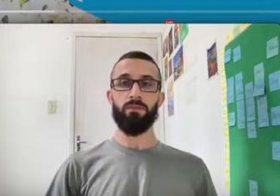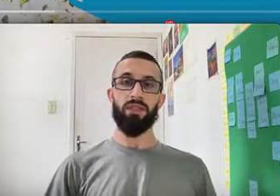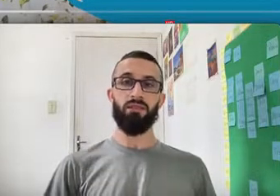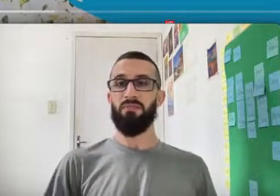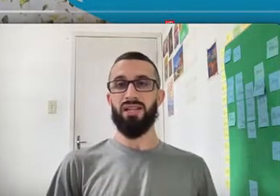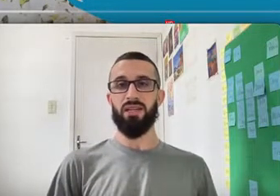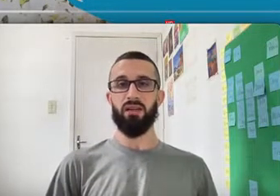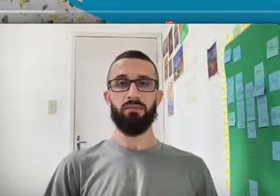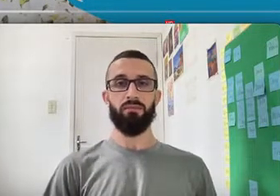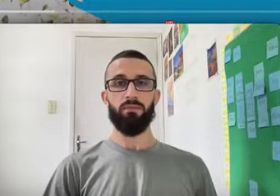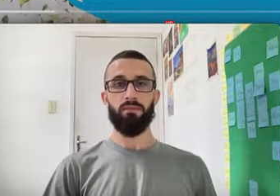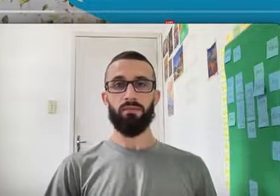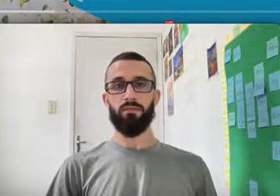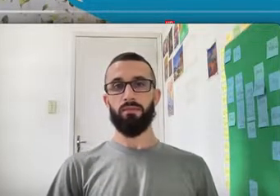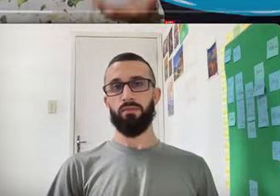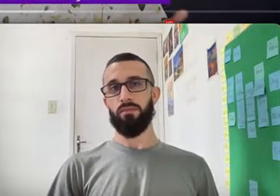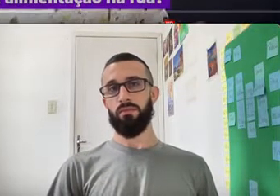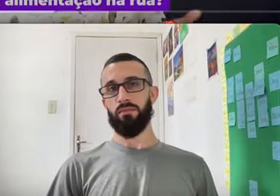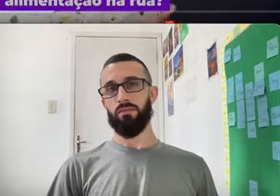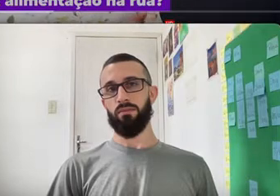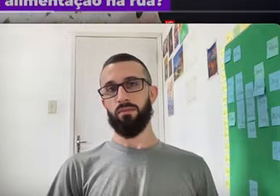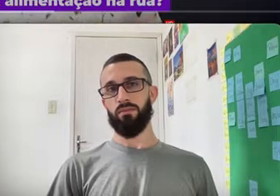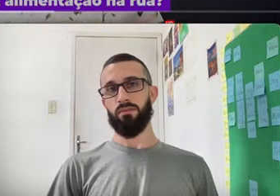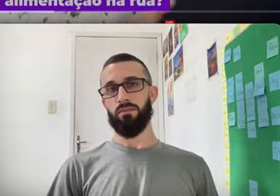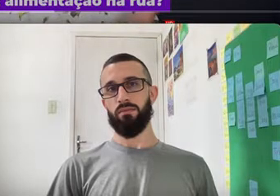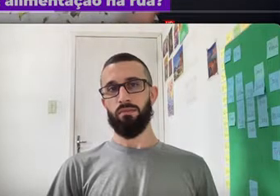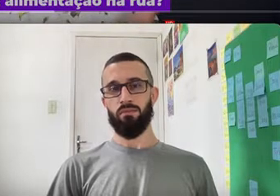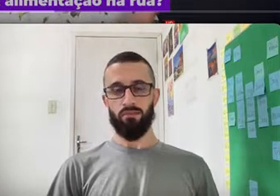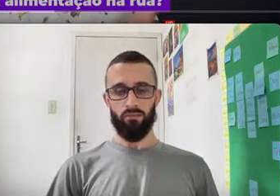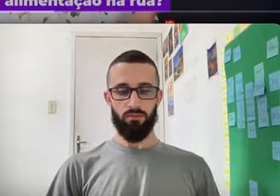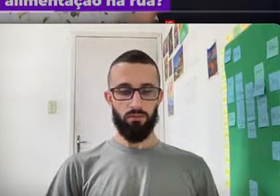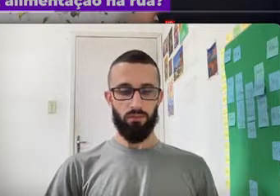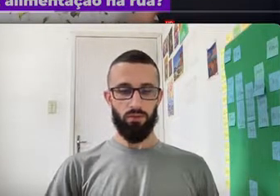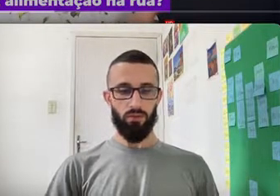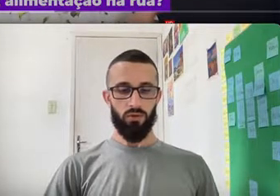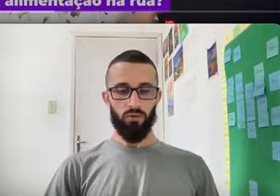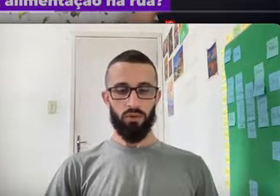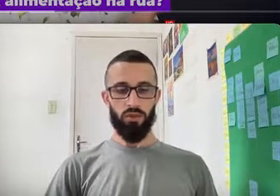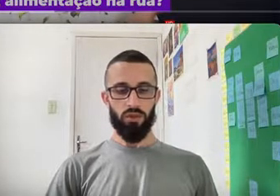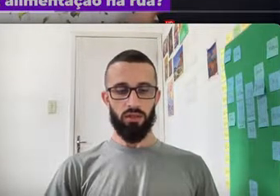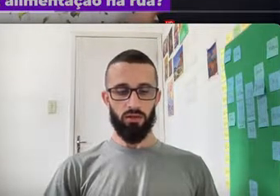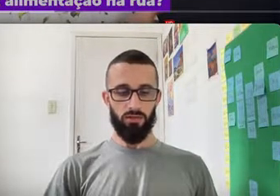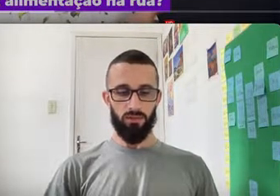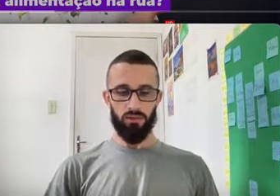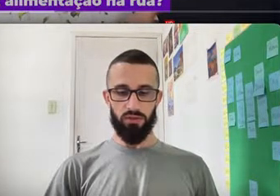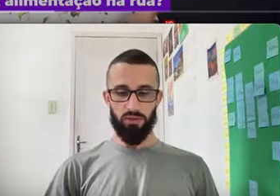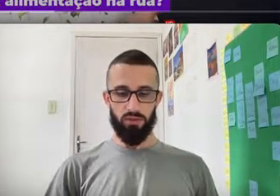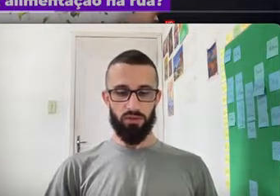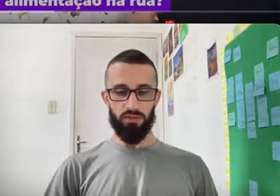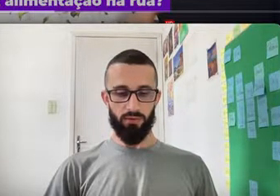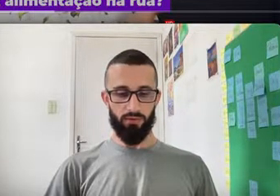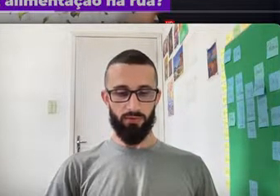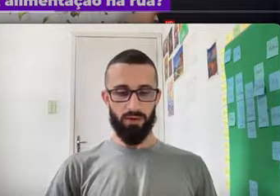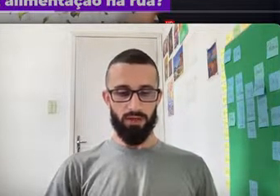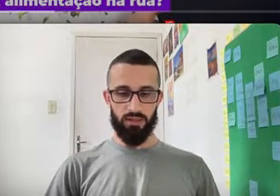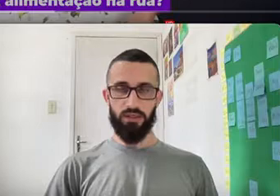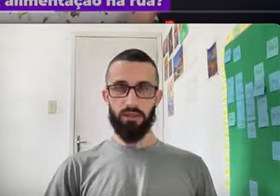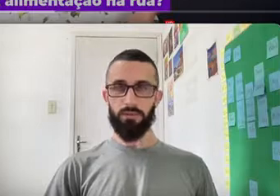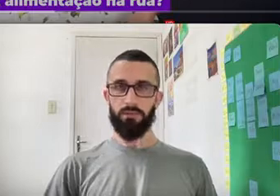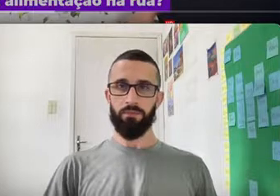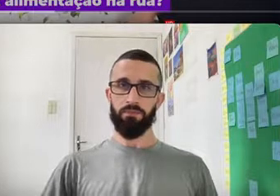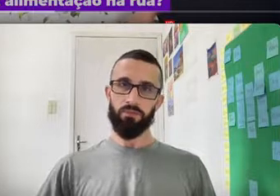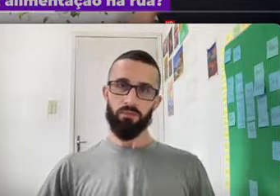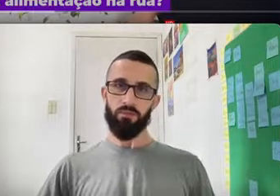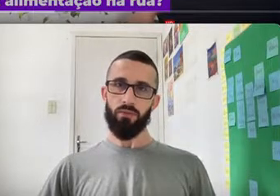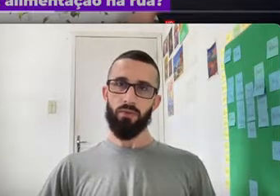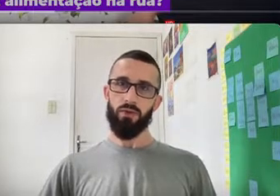In Money O Que Você Faria O Que Que Você Faria